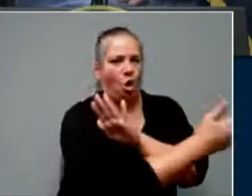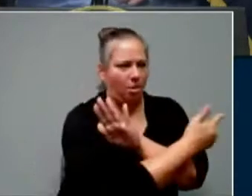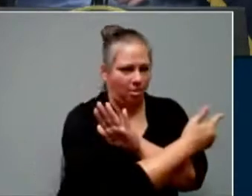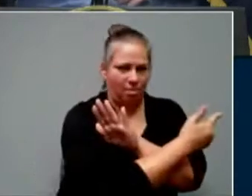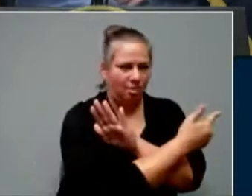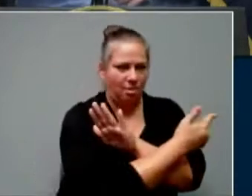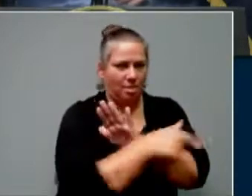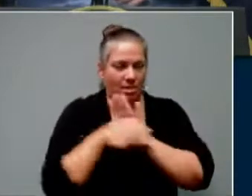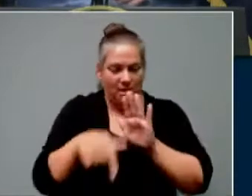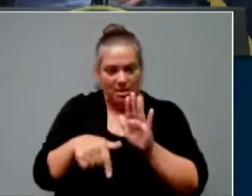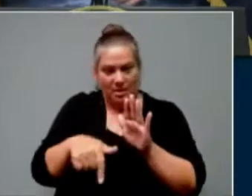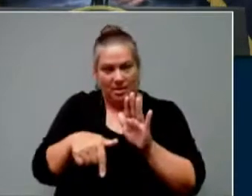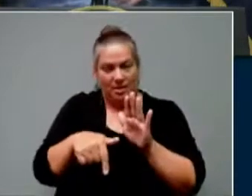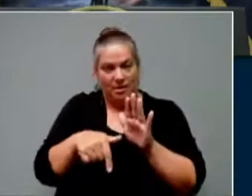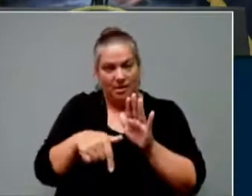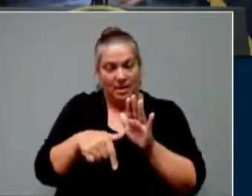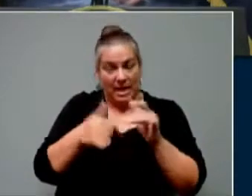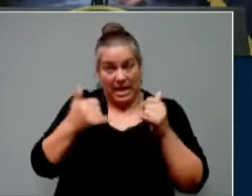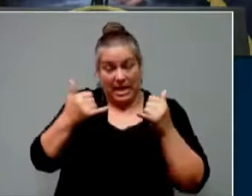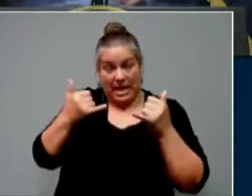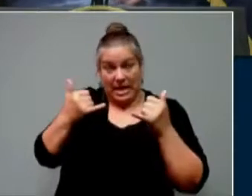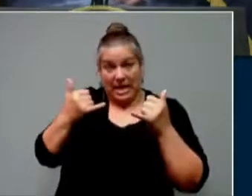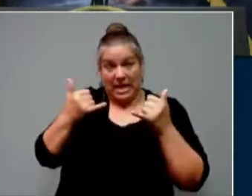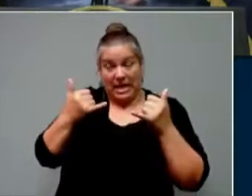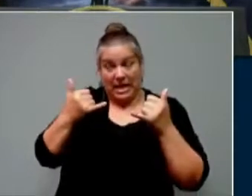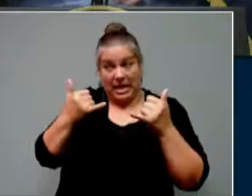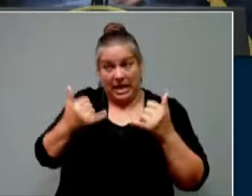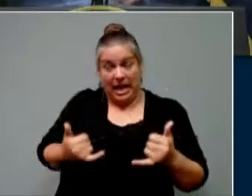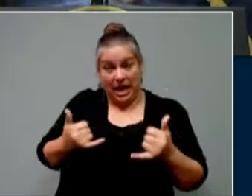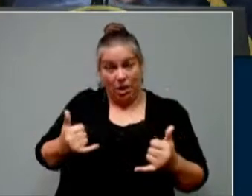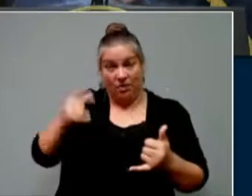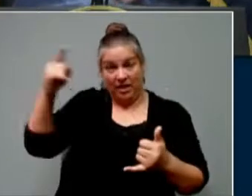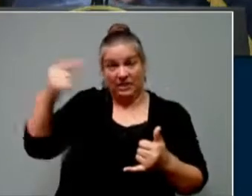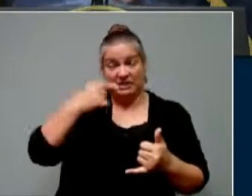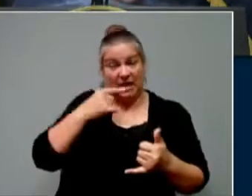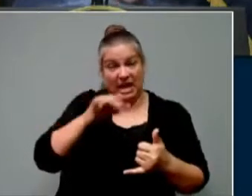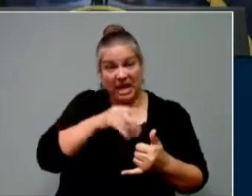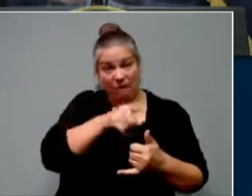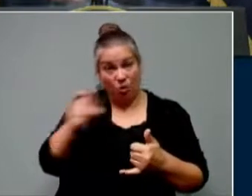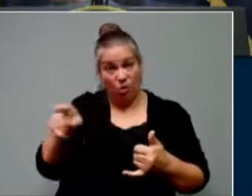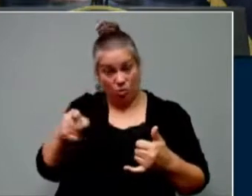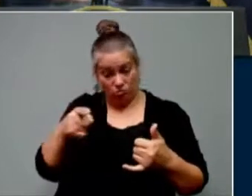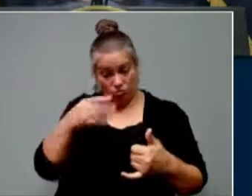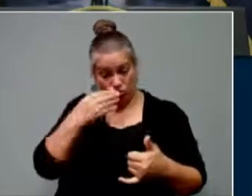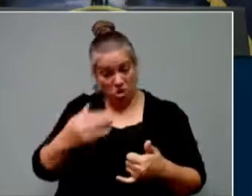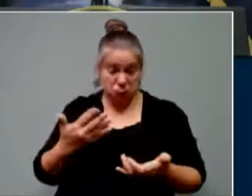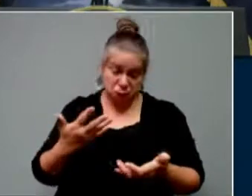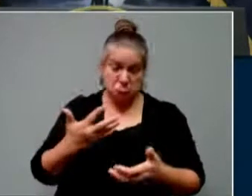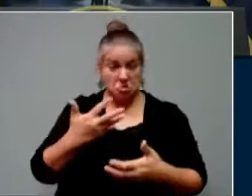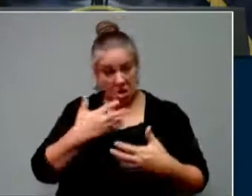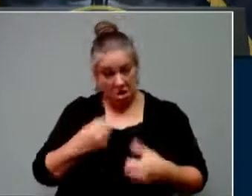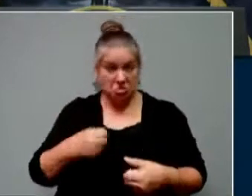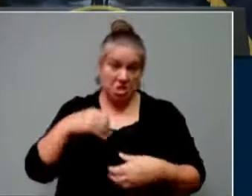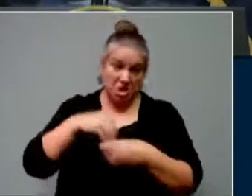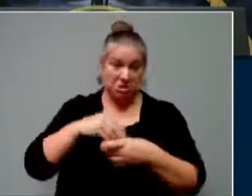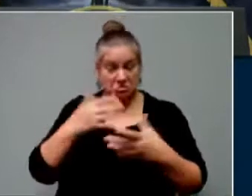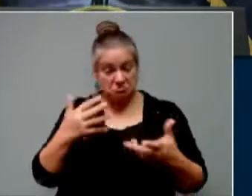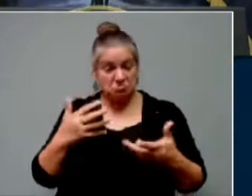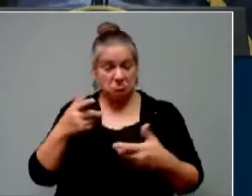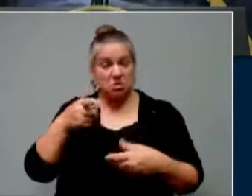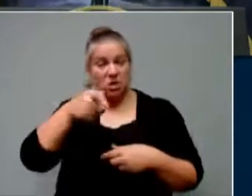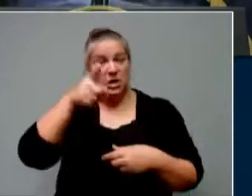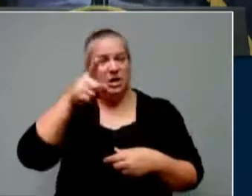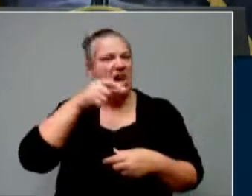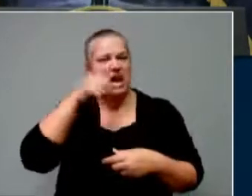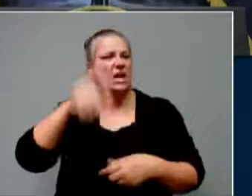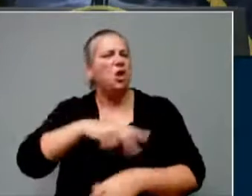it's necessary for those of us with intact immune systems to get a booster dose. Now the media here in the room and others probably see the headlines just like I